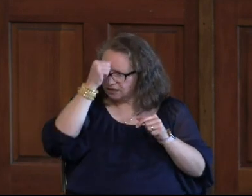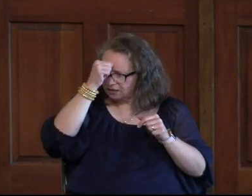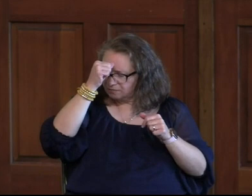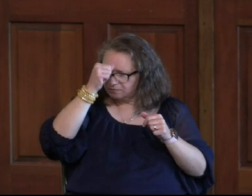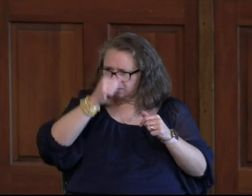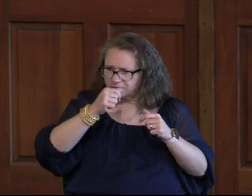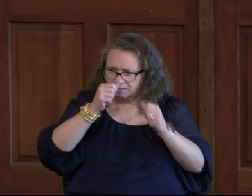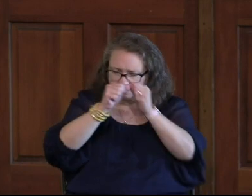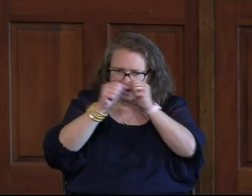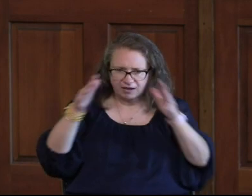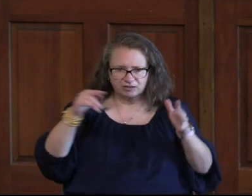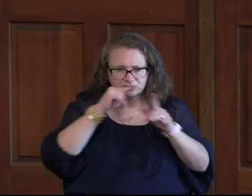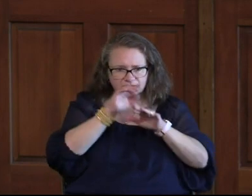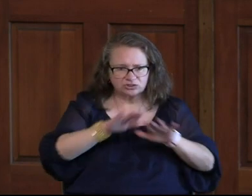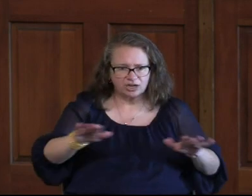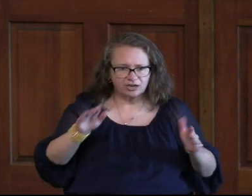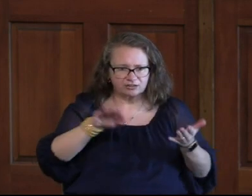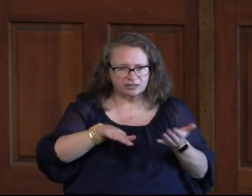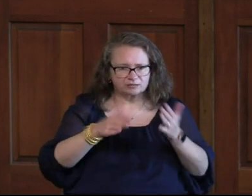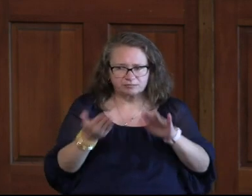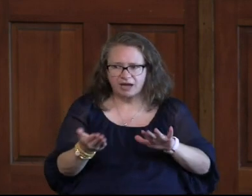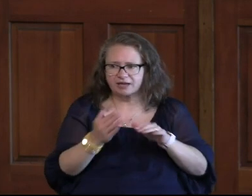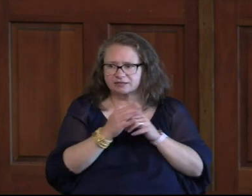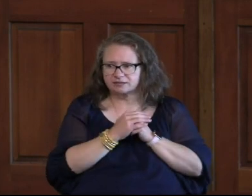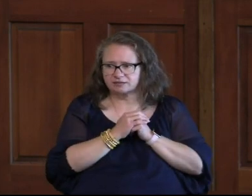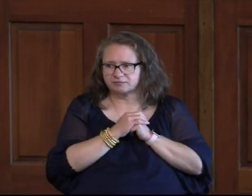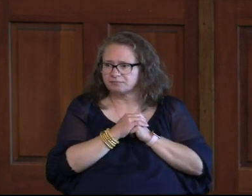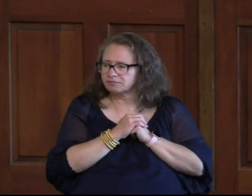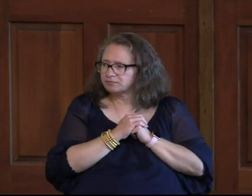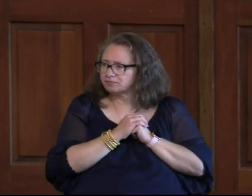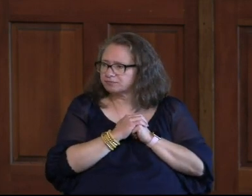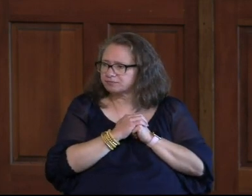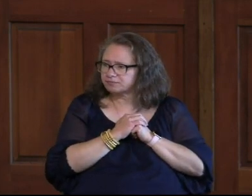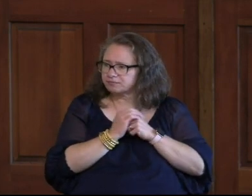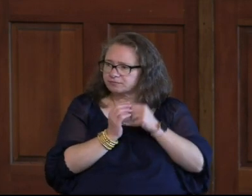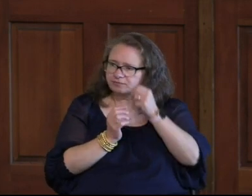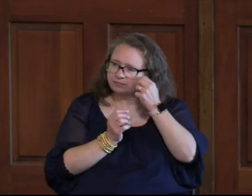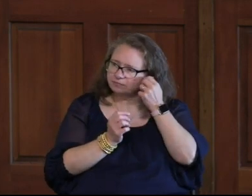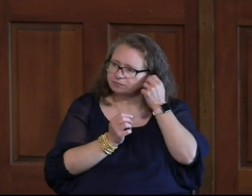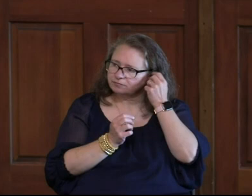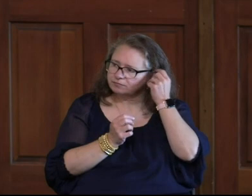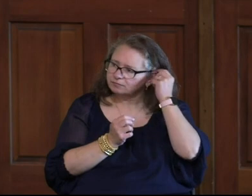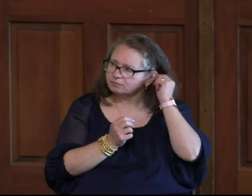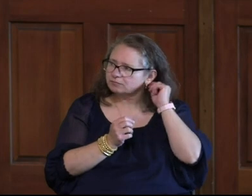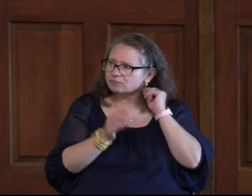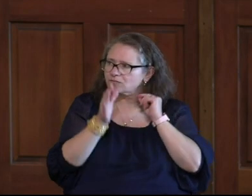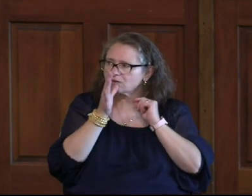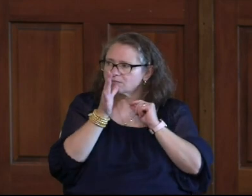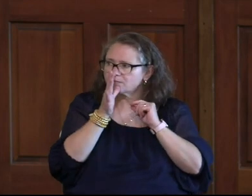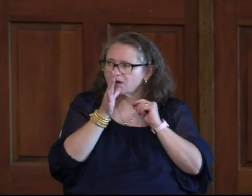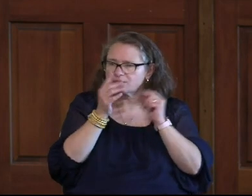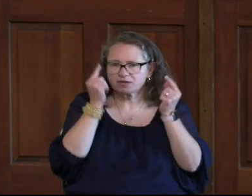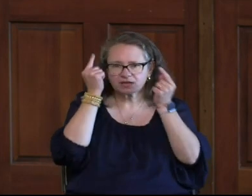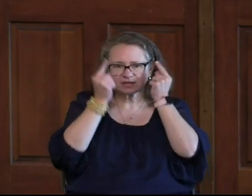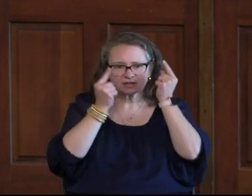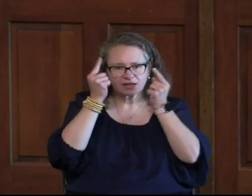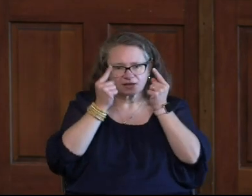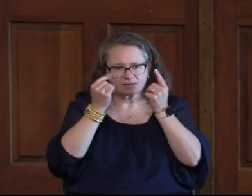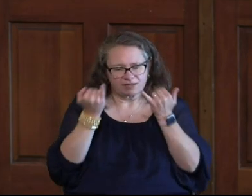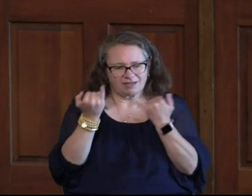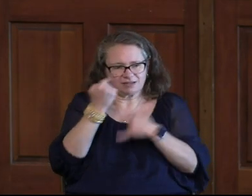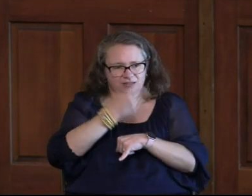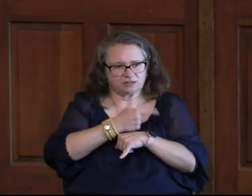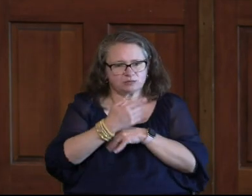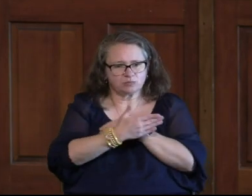for mom Than to grieve a child That has passed It's really incredible I know my mom's probably Thinking about that This